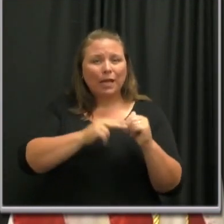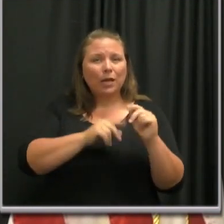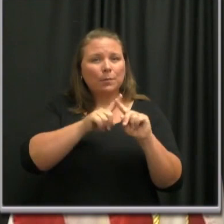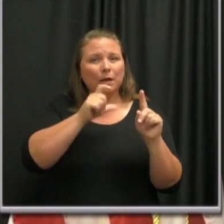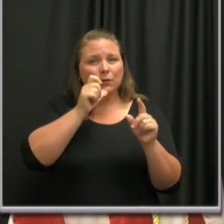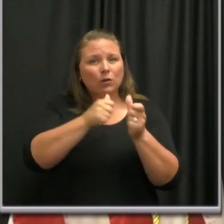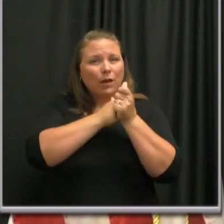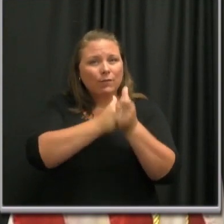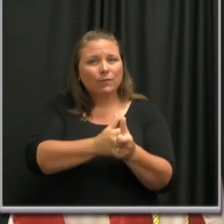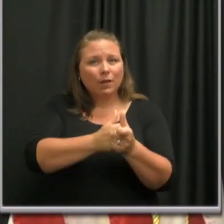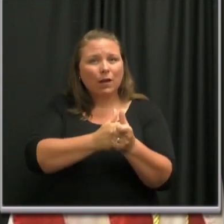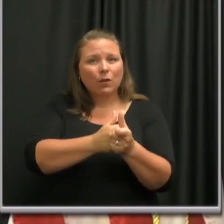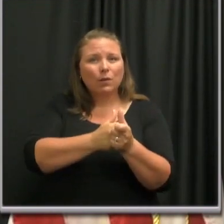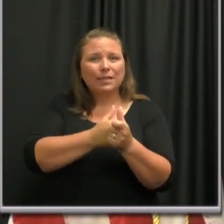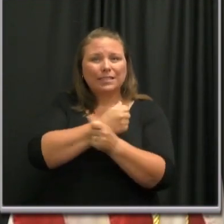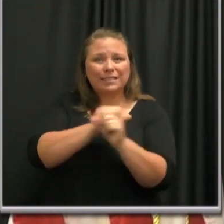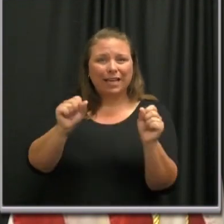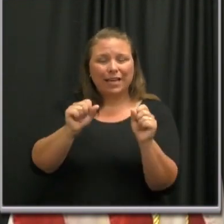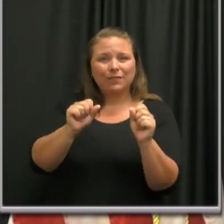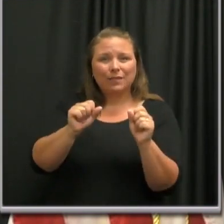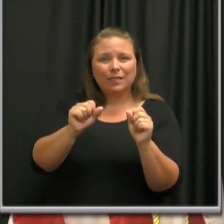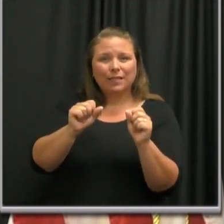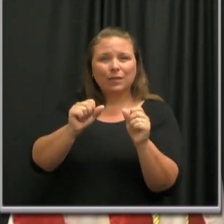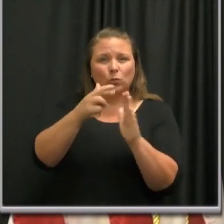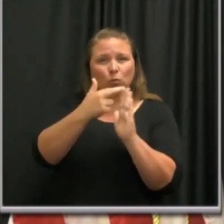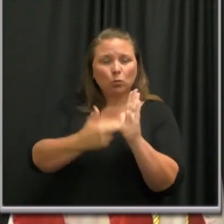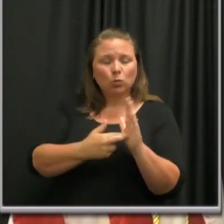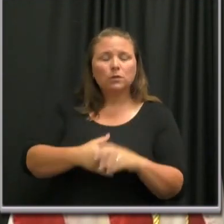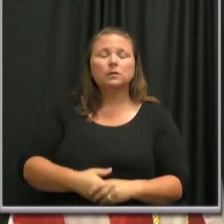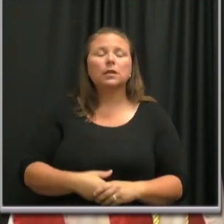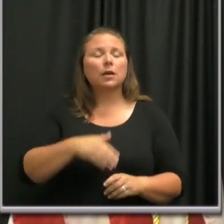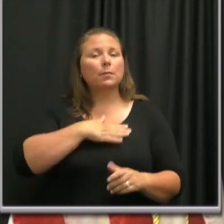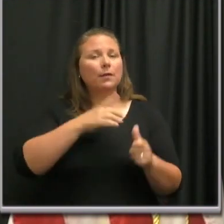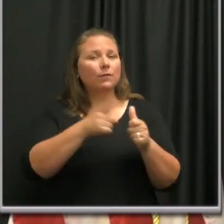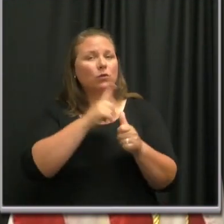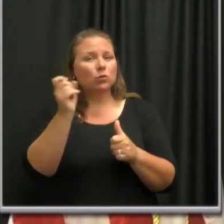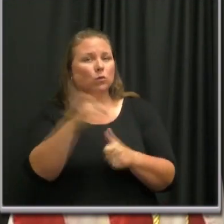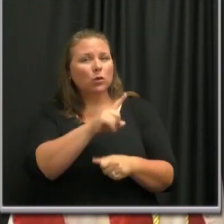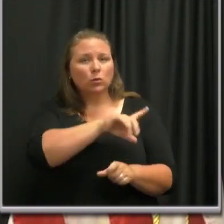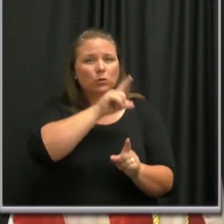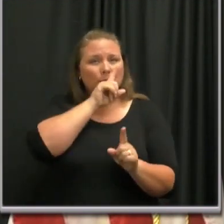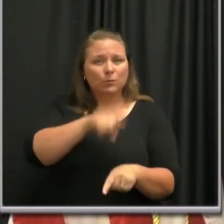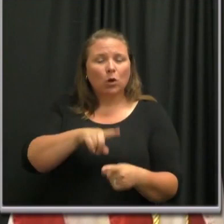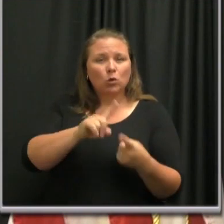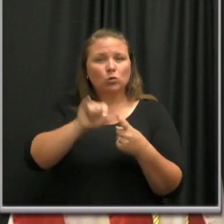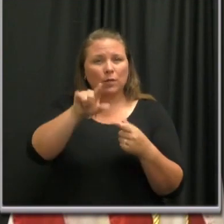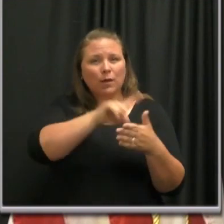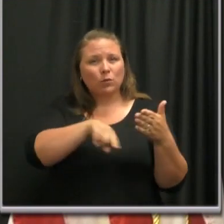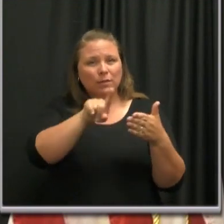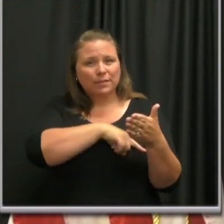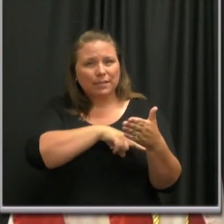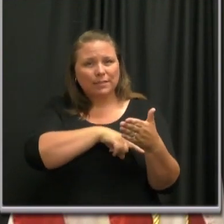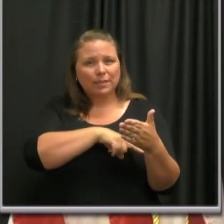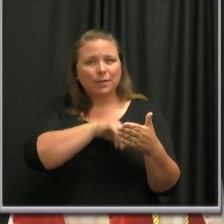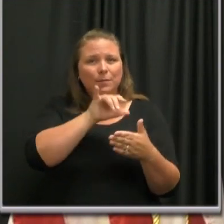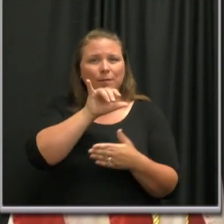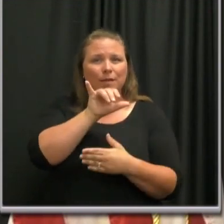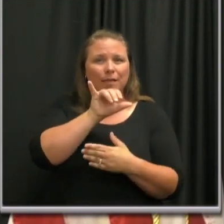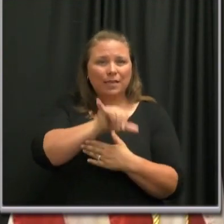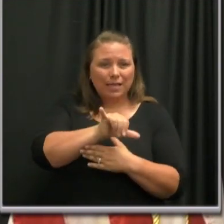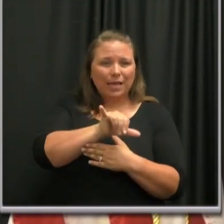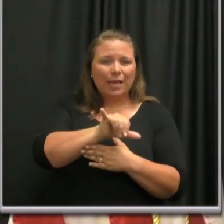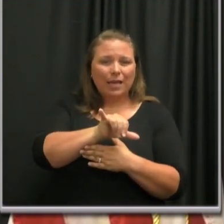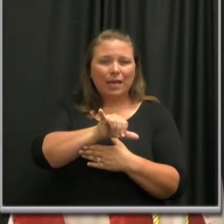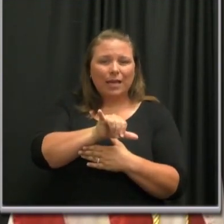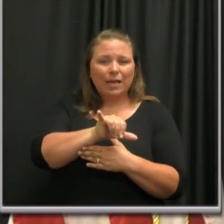following safety guidelines. My first question to Mayor Cooper, your response to that criticism that bad actors are getting